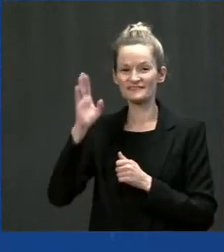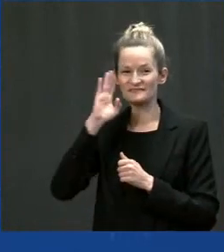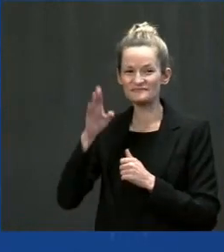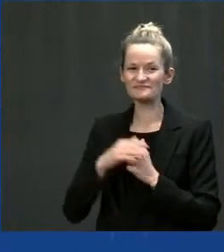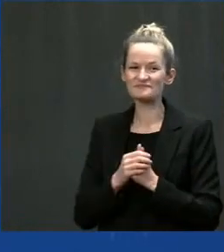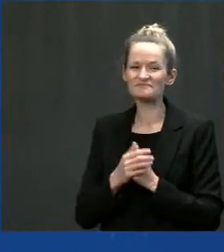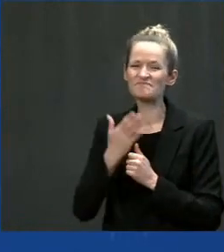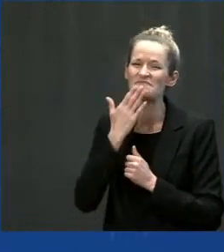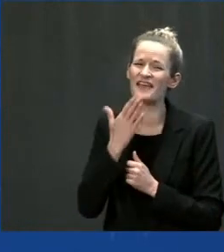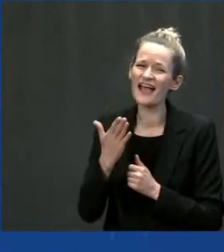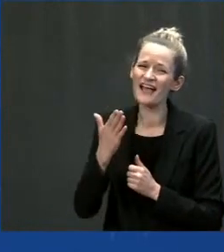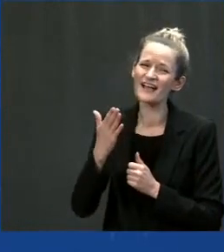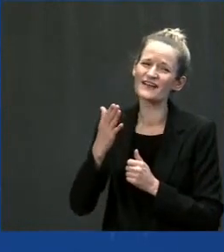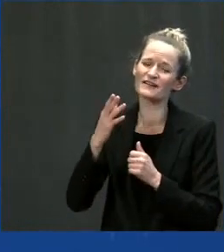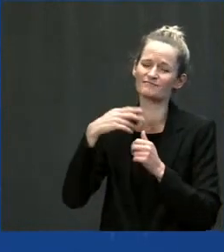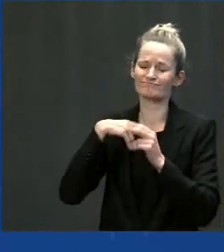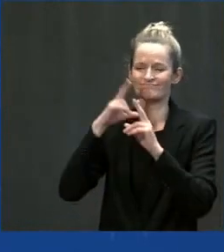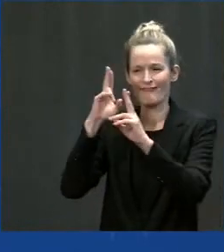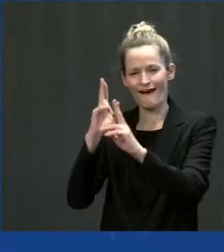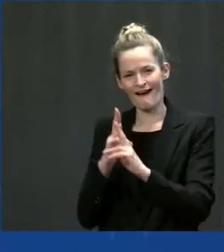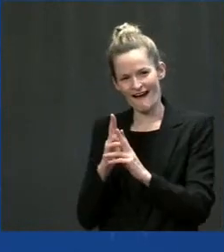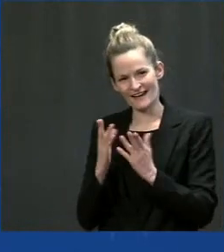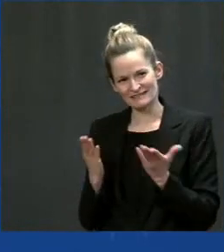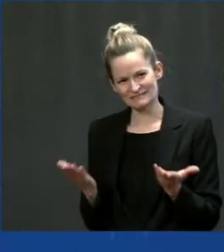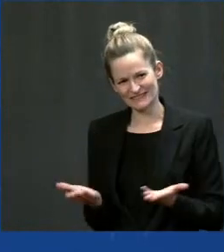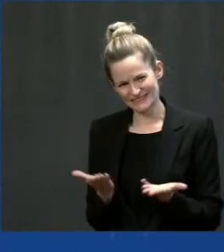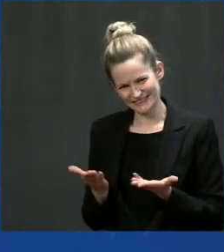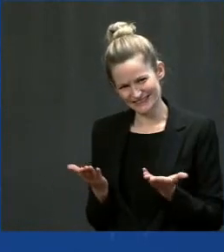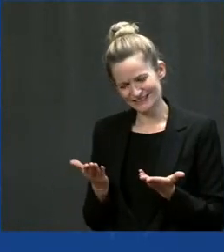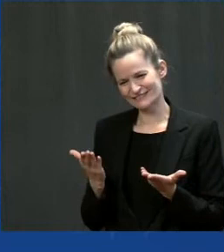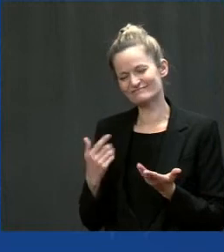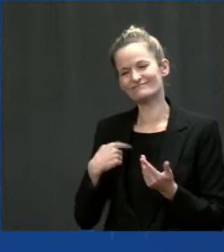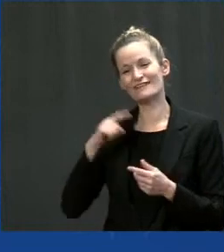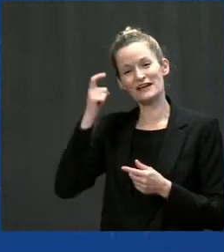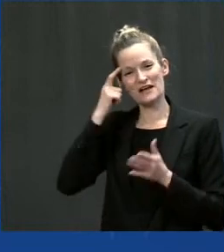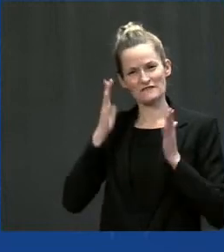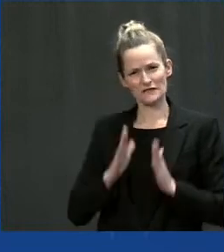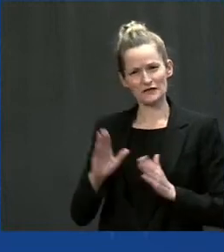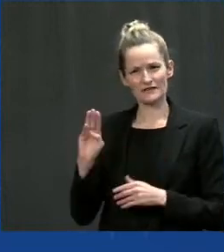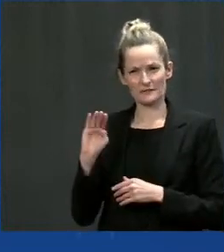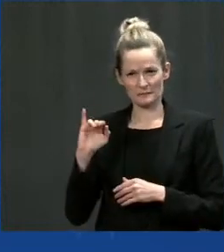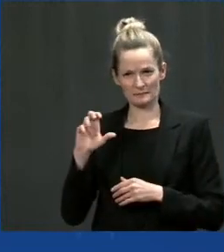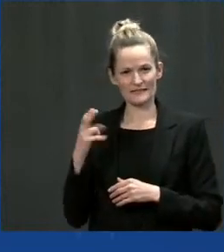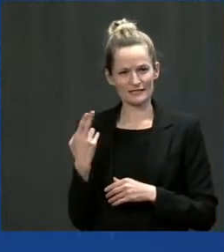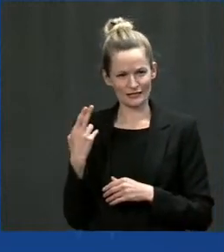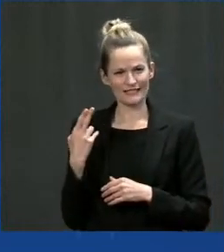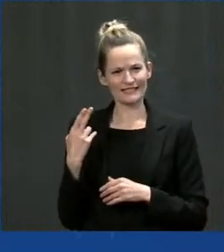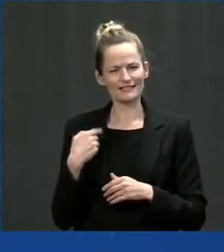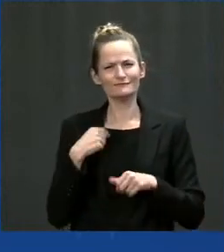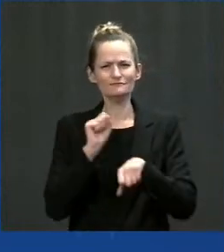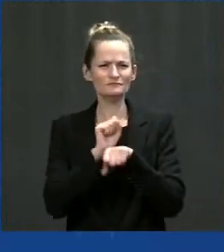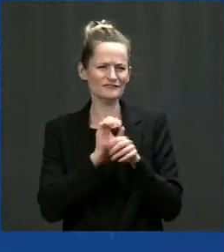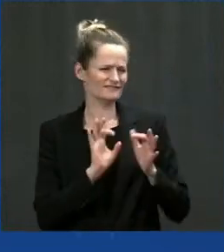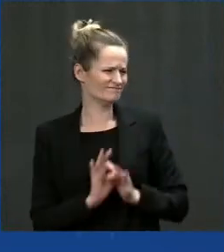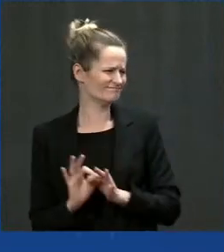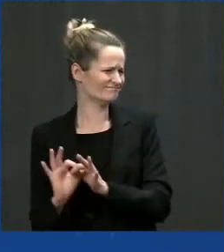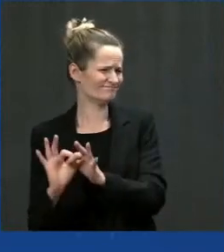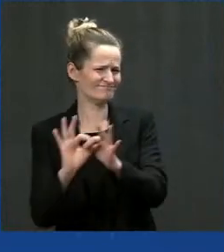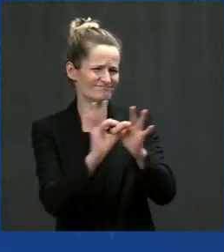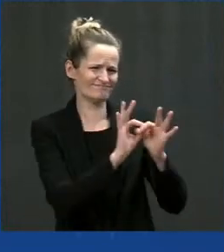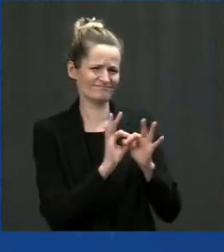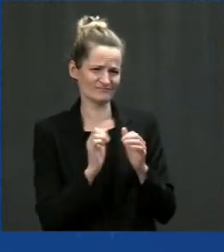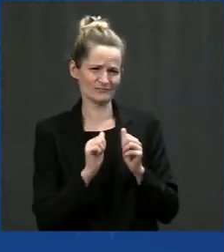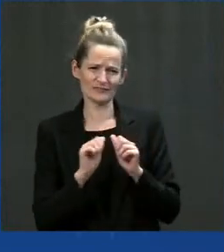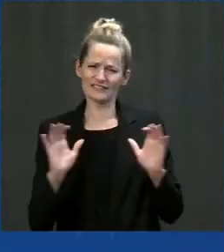honor to be here as the governor of the great state of Michigan as we come together to make the largest infrastructure investment in American